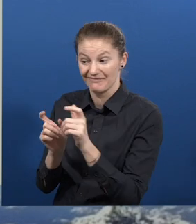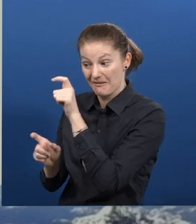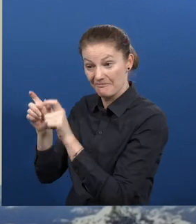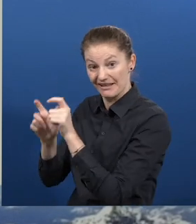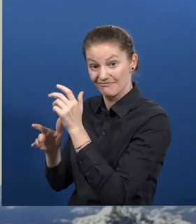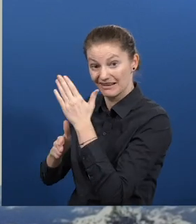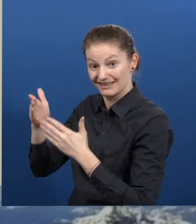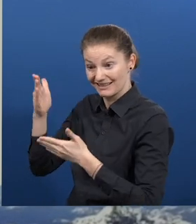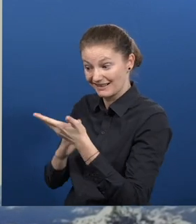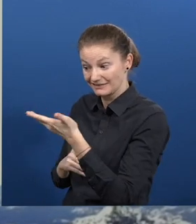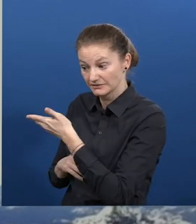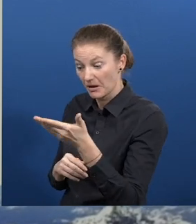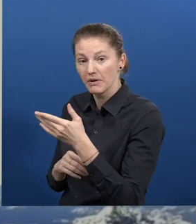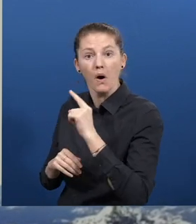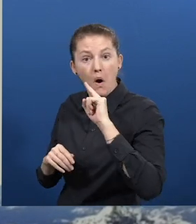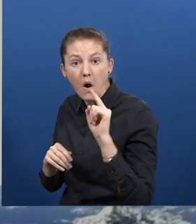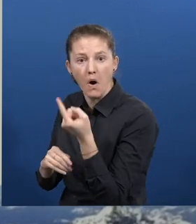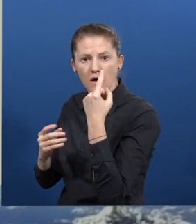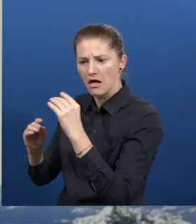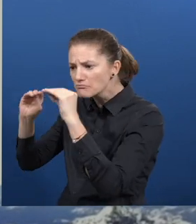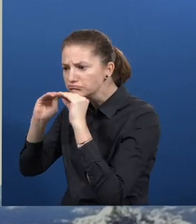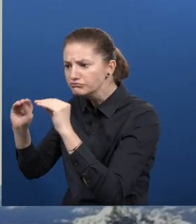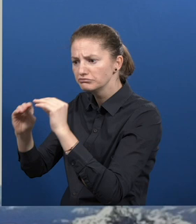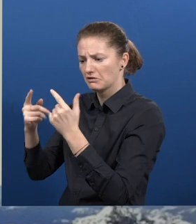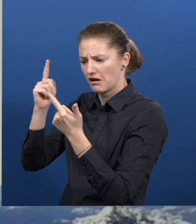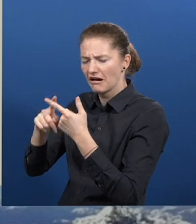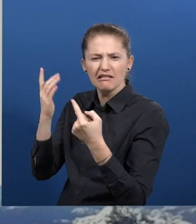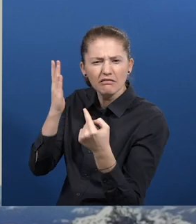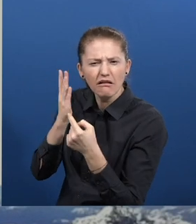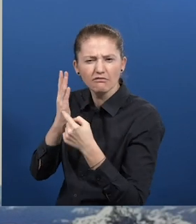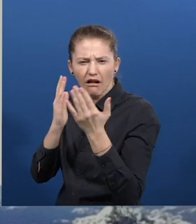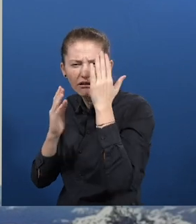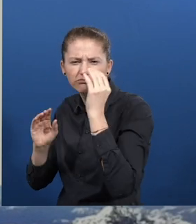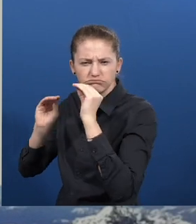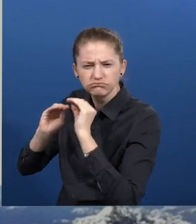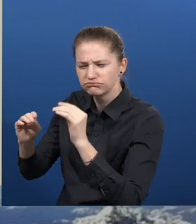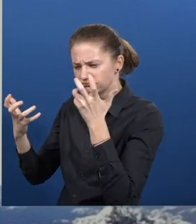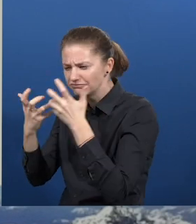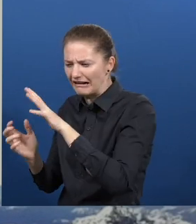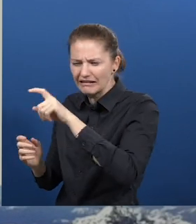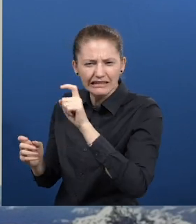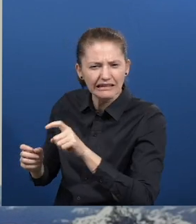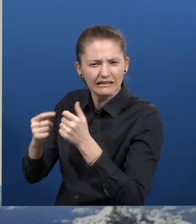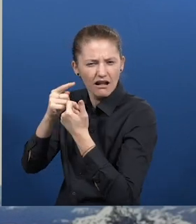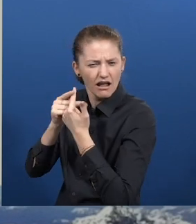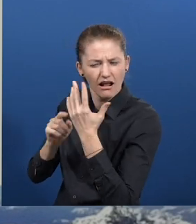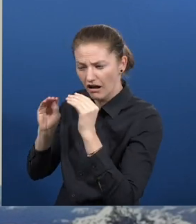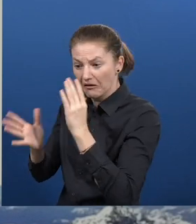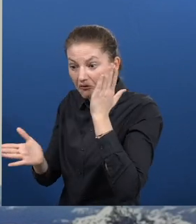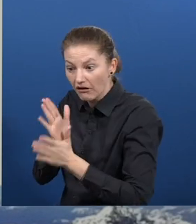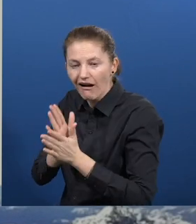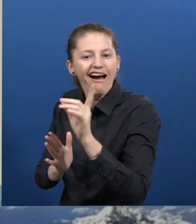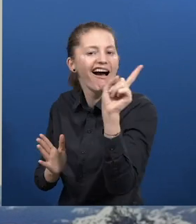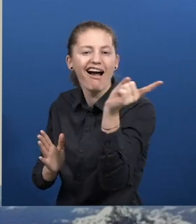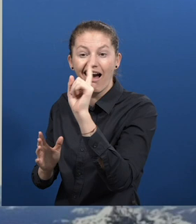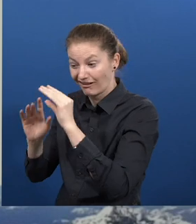for Work Program, line for people with disabilities, is not only the training or technical, training appropriate to the needs and reality of each of